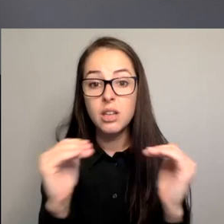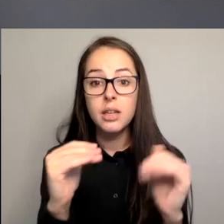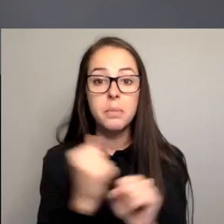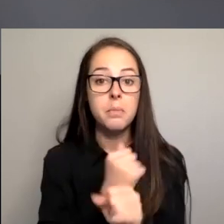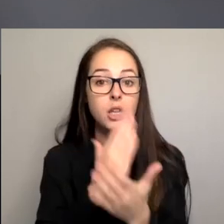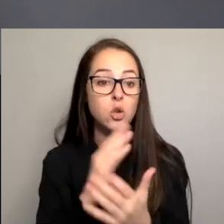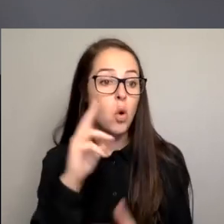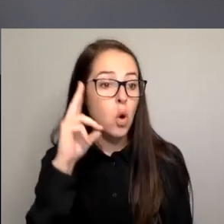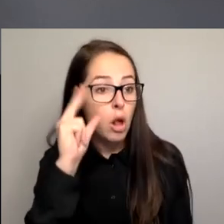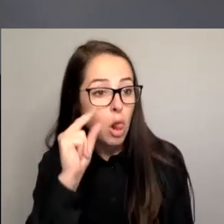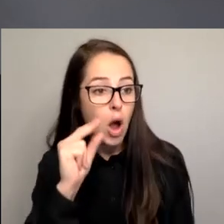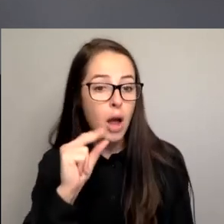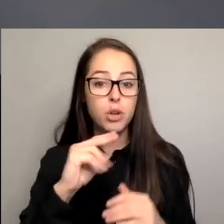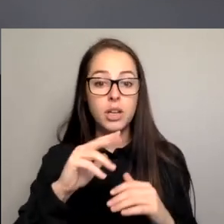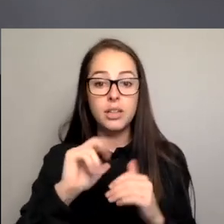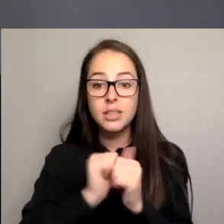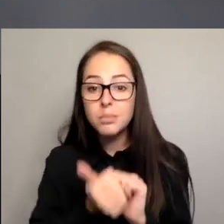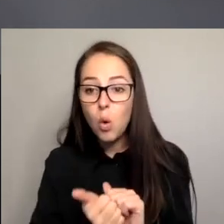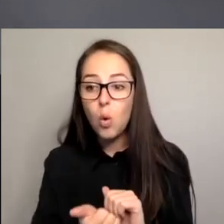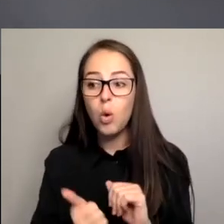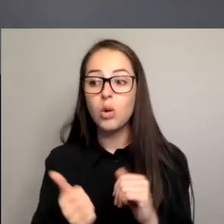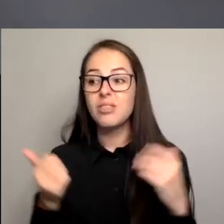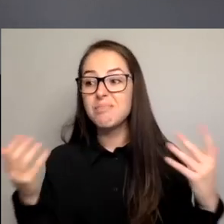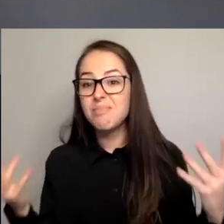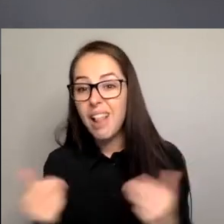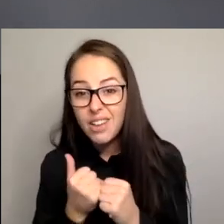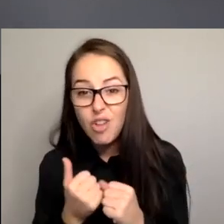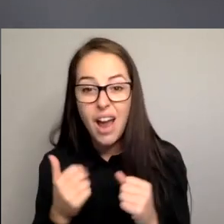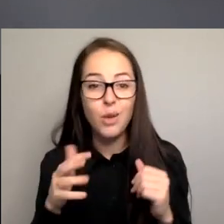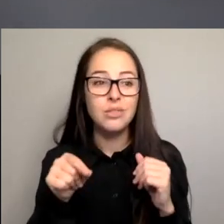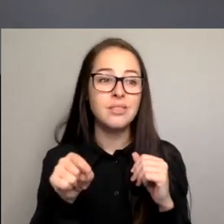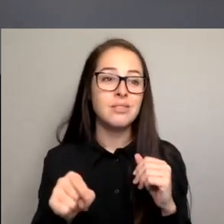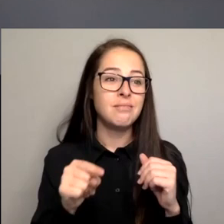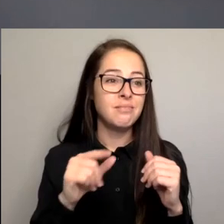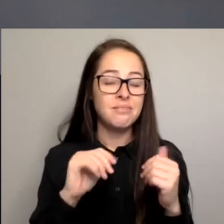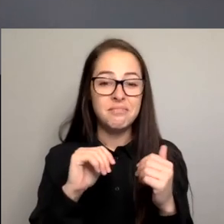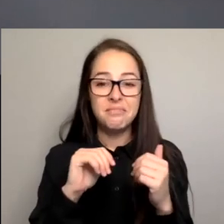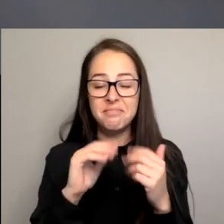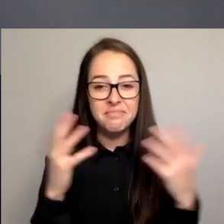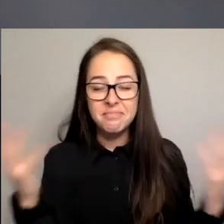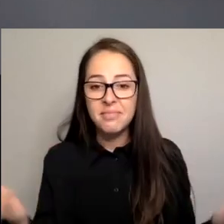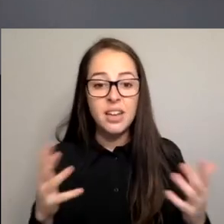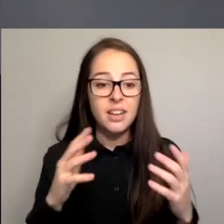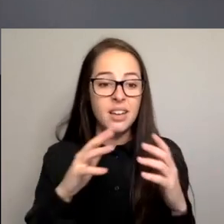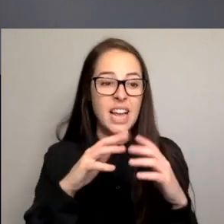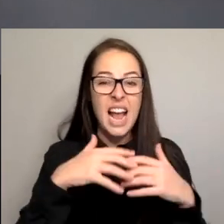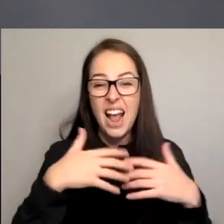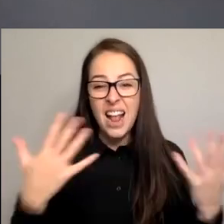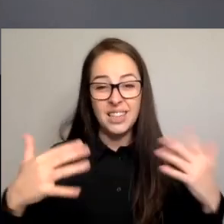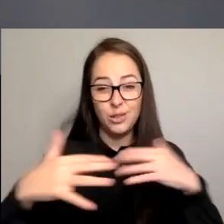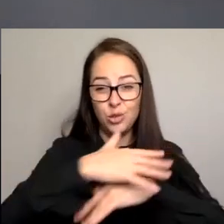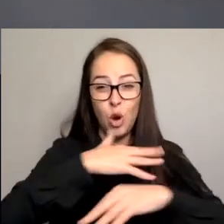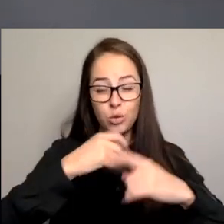grounds, our playgrounds, our kindergartens, our parks and our swimming pools, our caravan parks and social and welfare